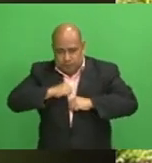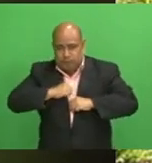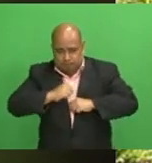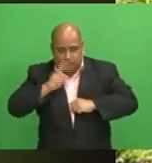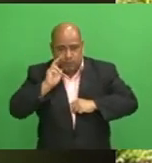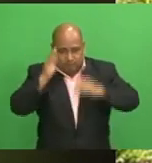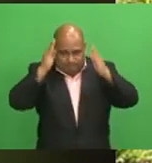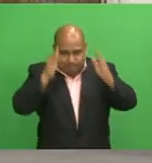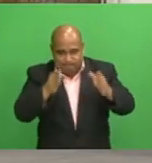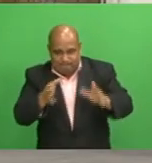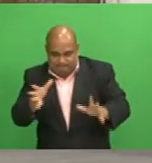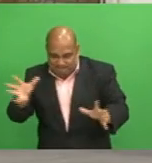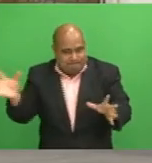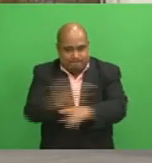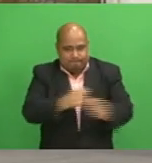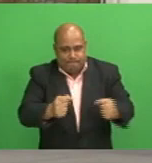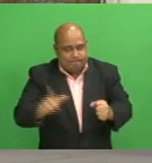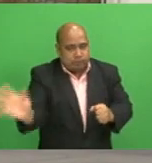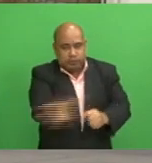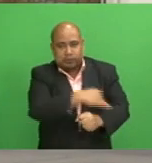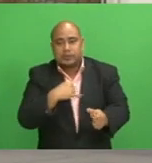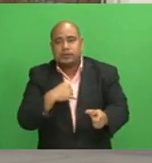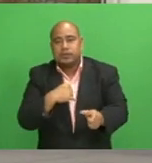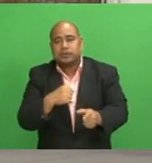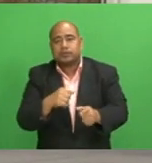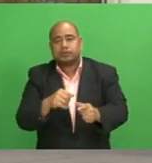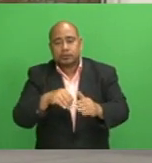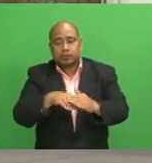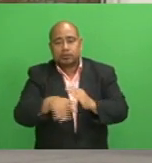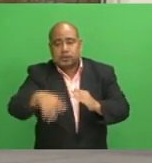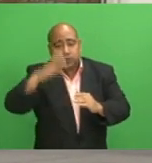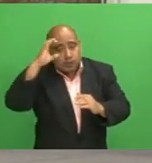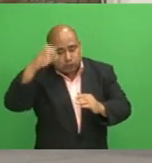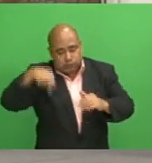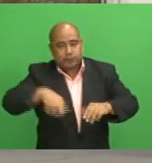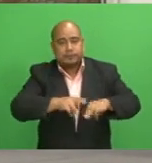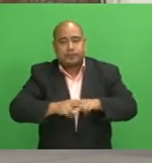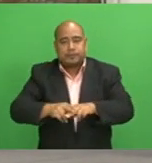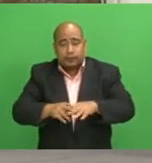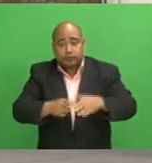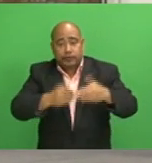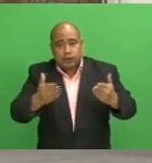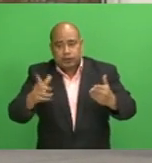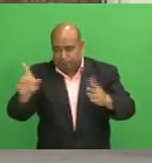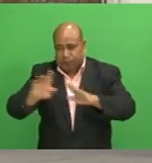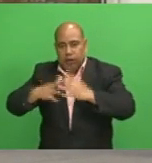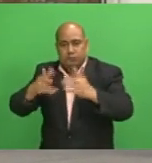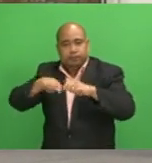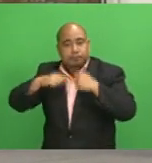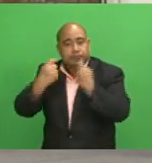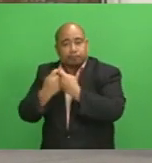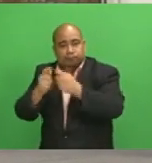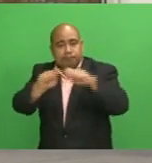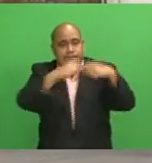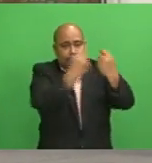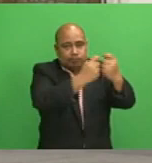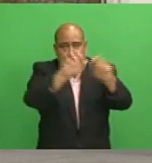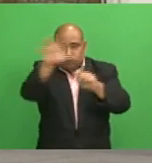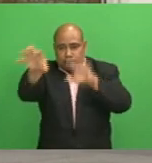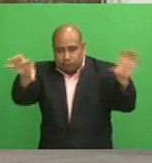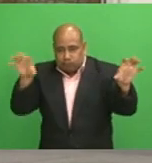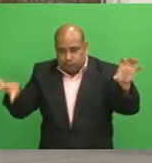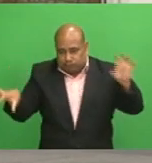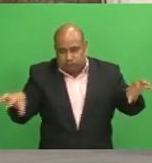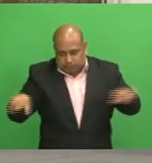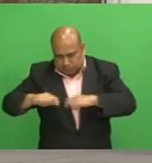country. We've set up teams in all divisions now specifically that are coordinating all these activities with